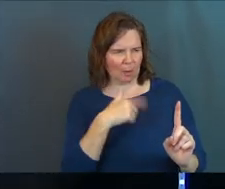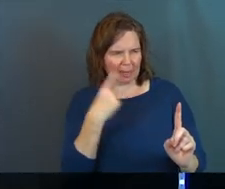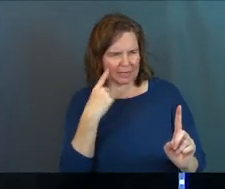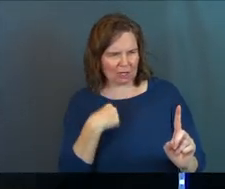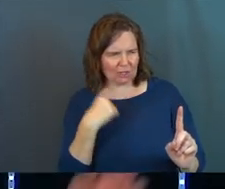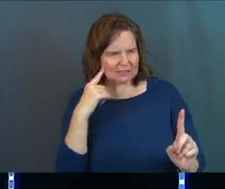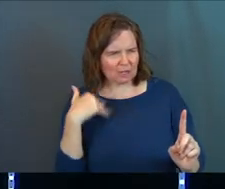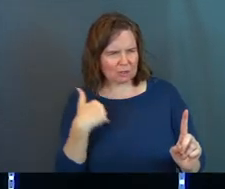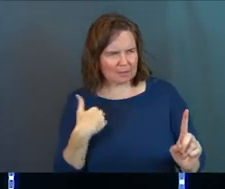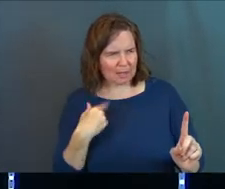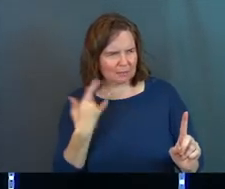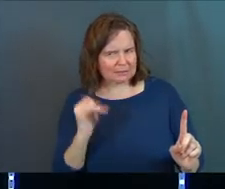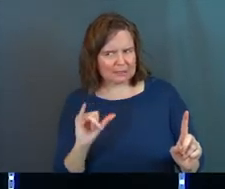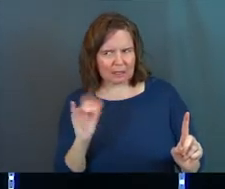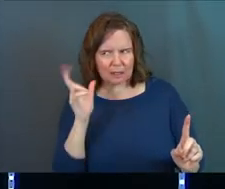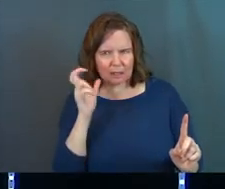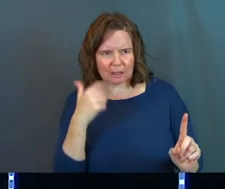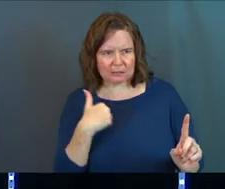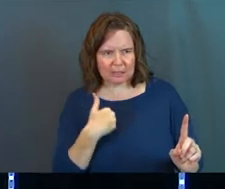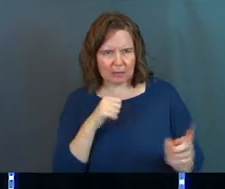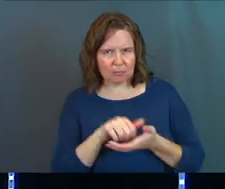do I hear the sound of animals still?